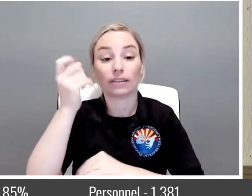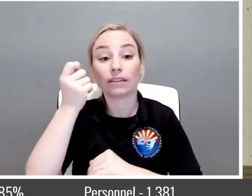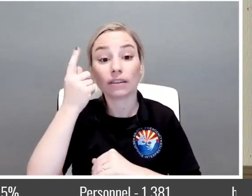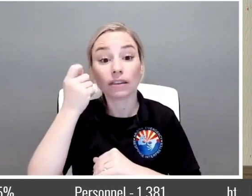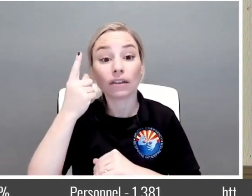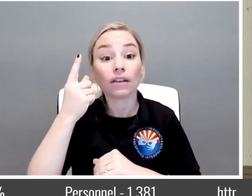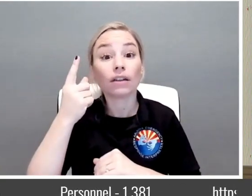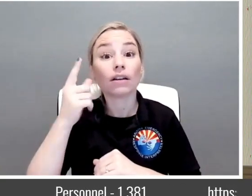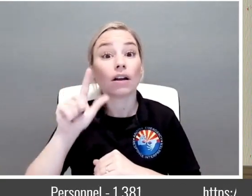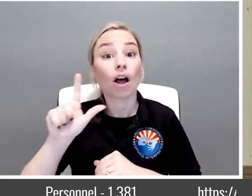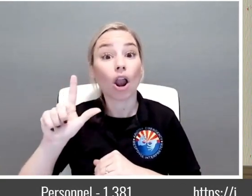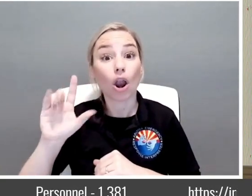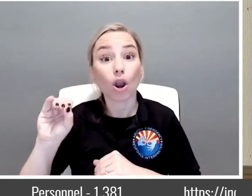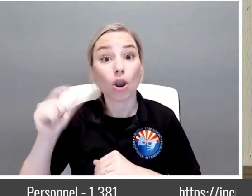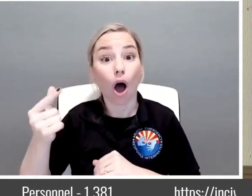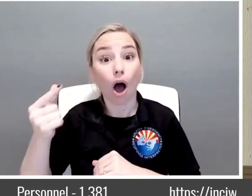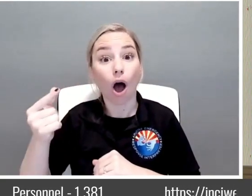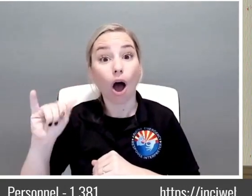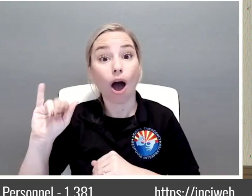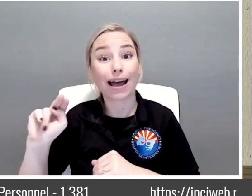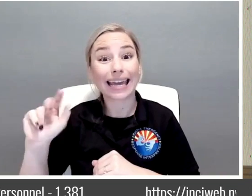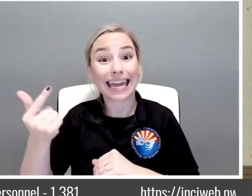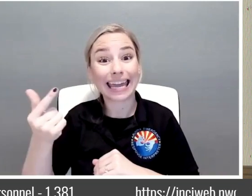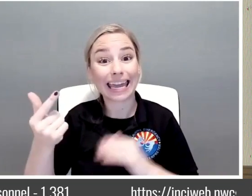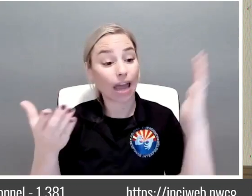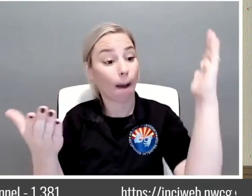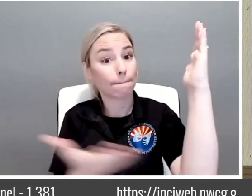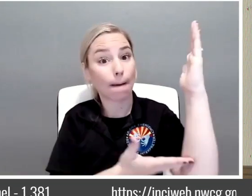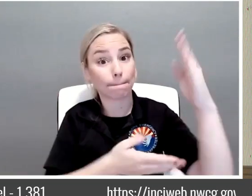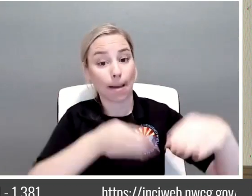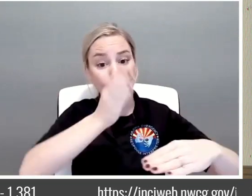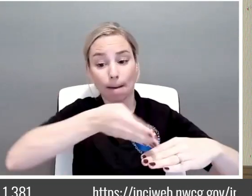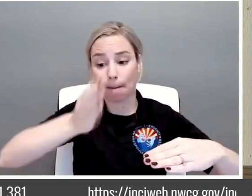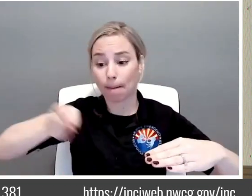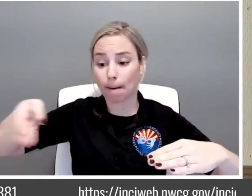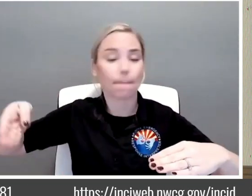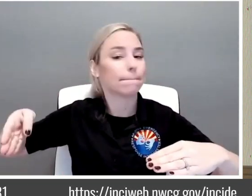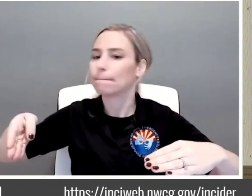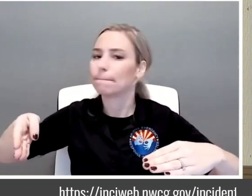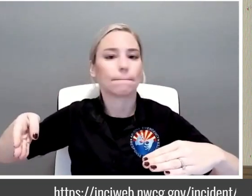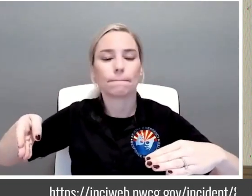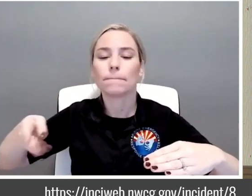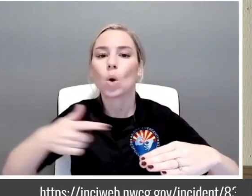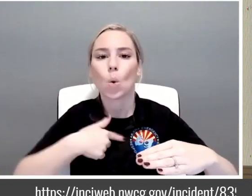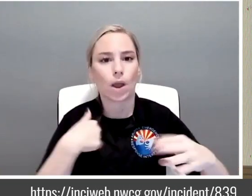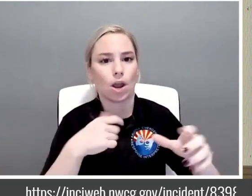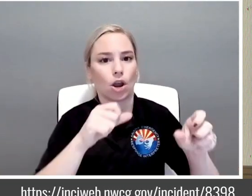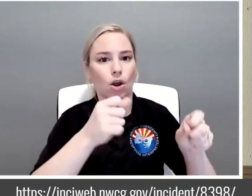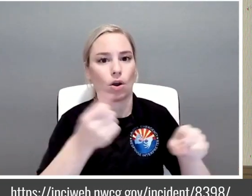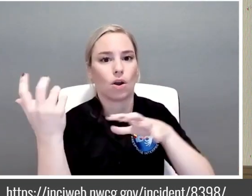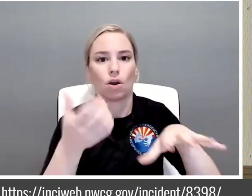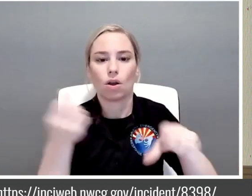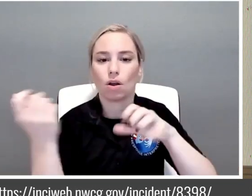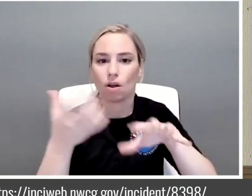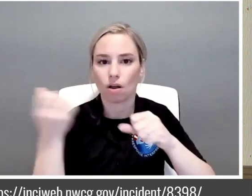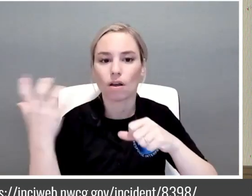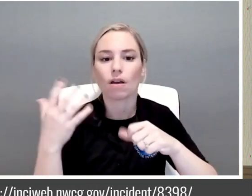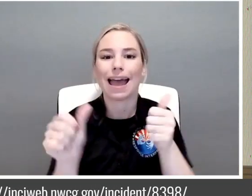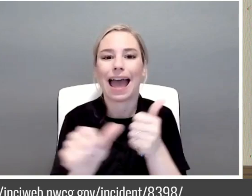operation. What we're doing is we're going through and we're thinning out all hazard trees either by bug kill or